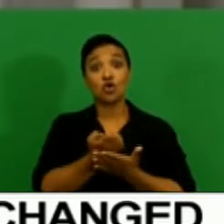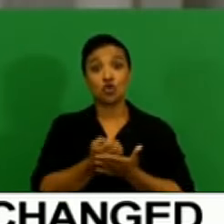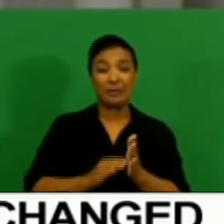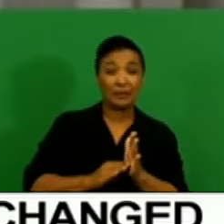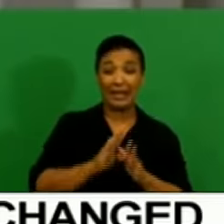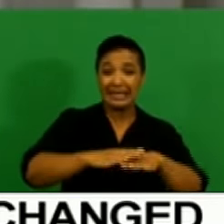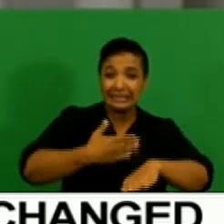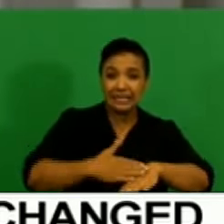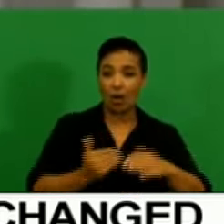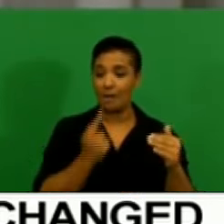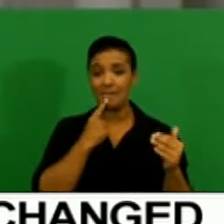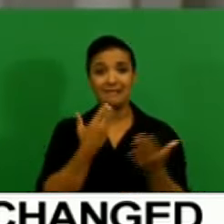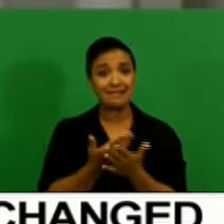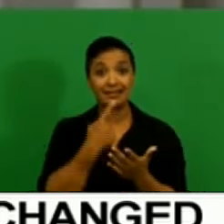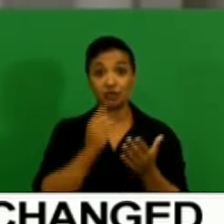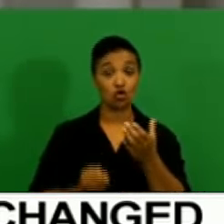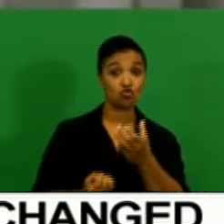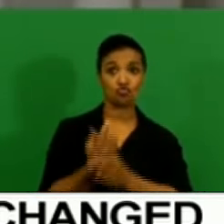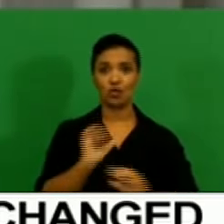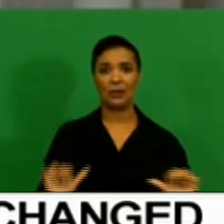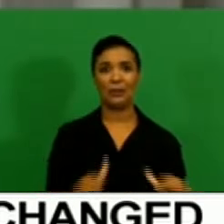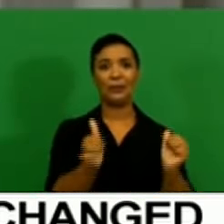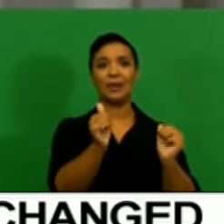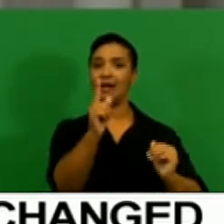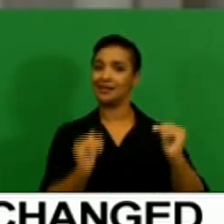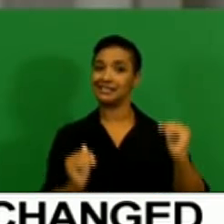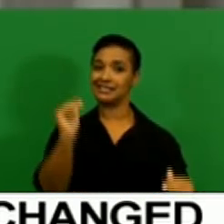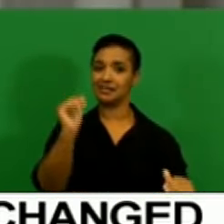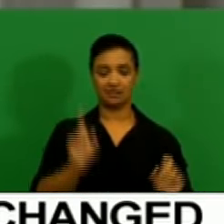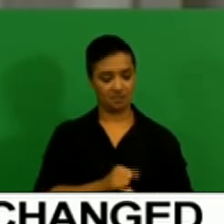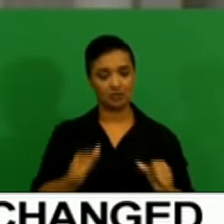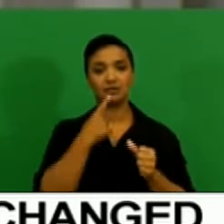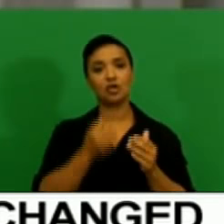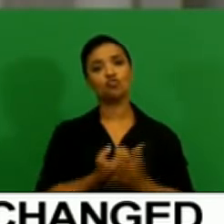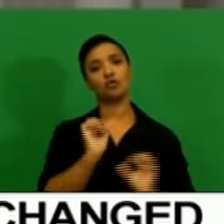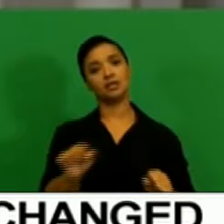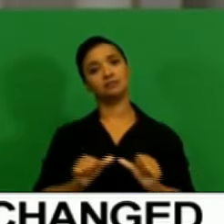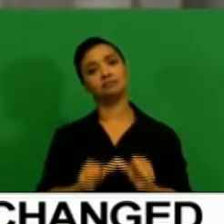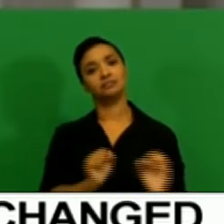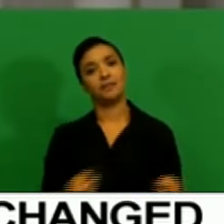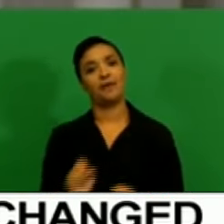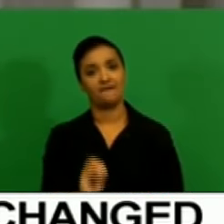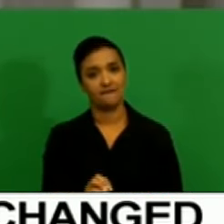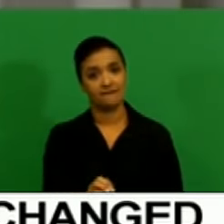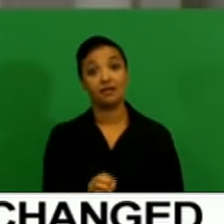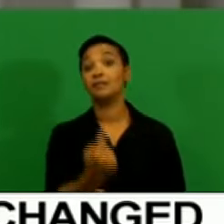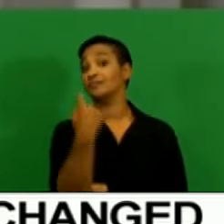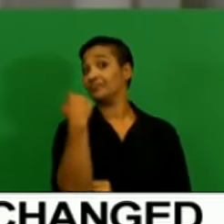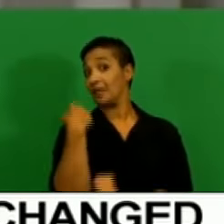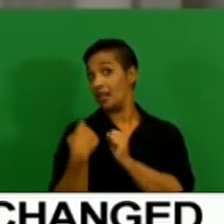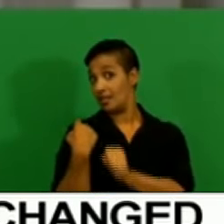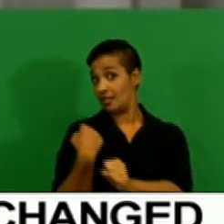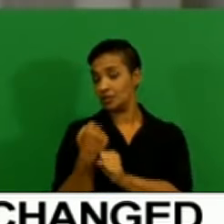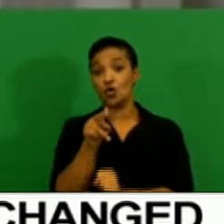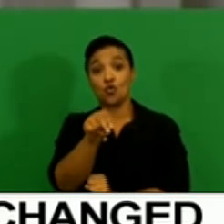talk about growth being sustainable. And so in the November meeting, we alluded